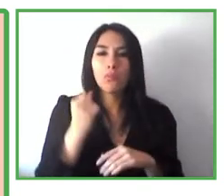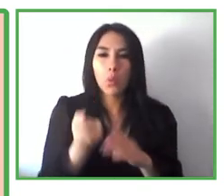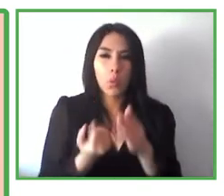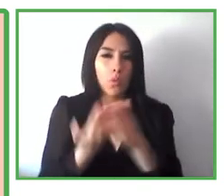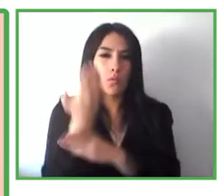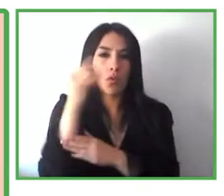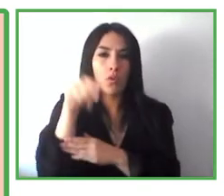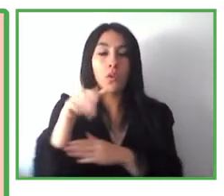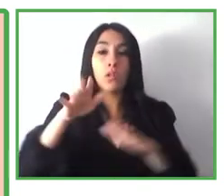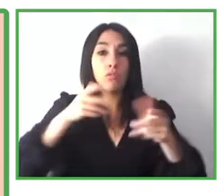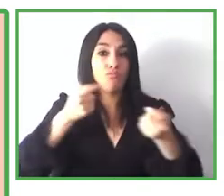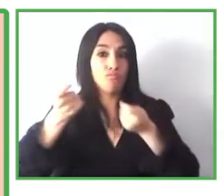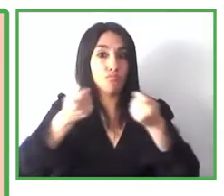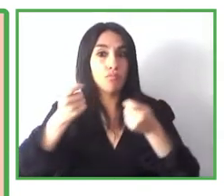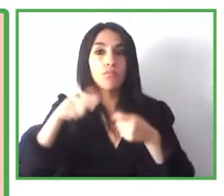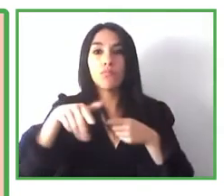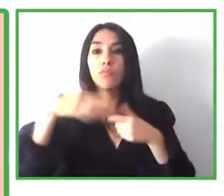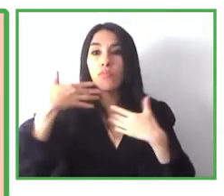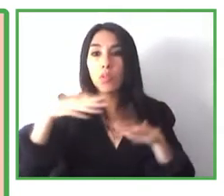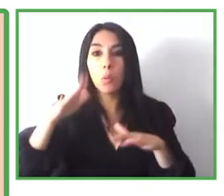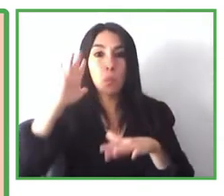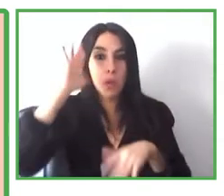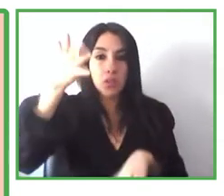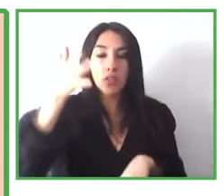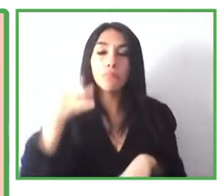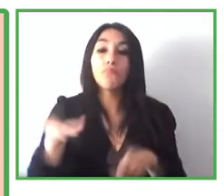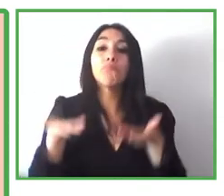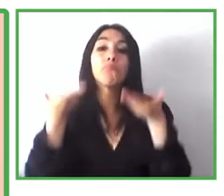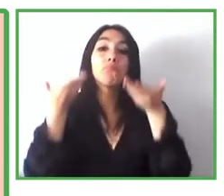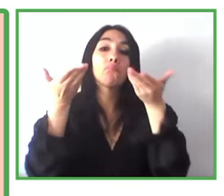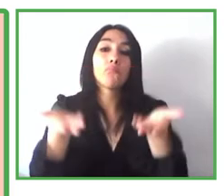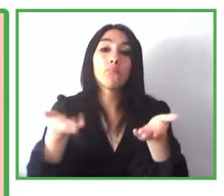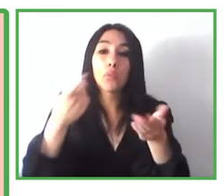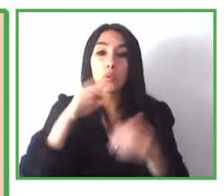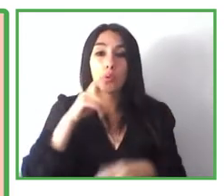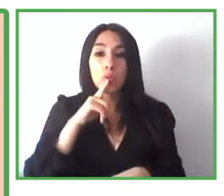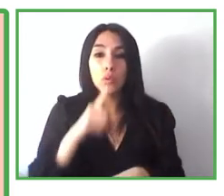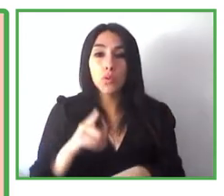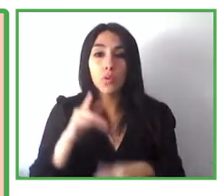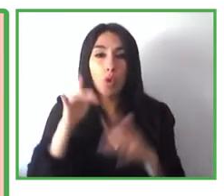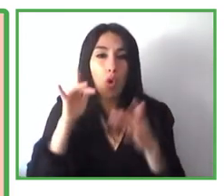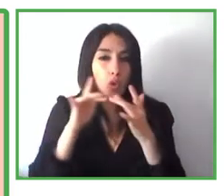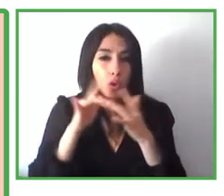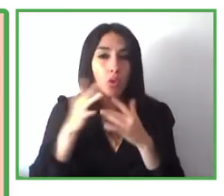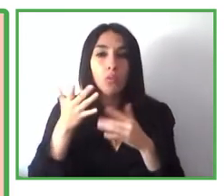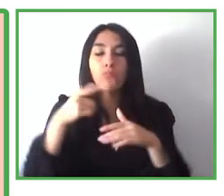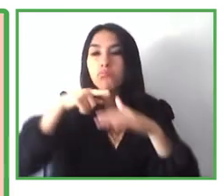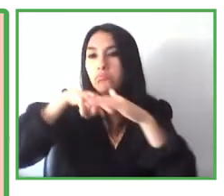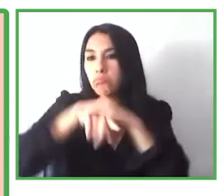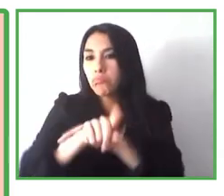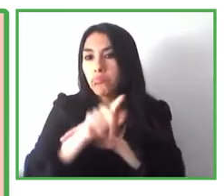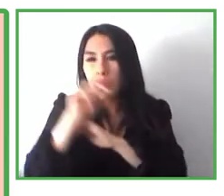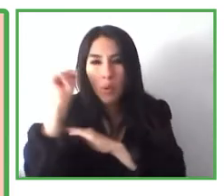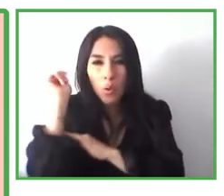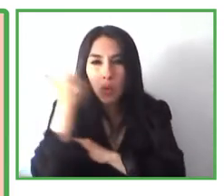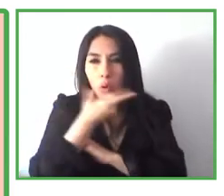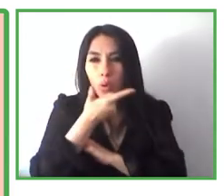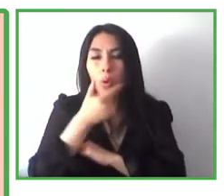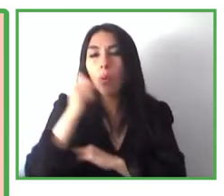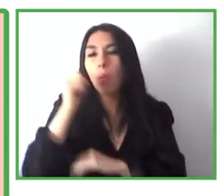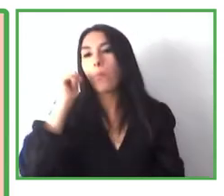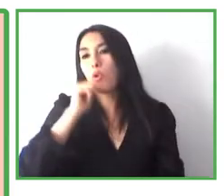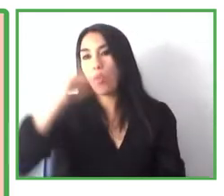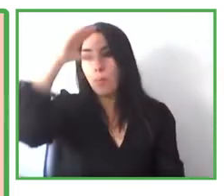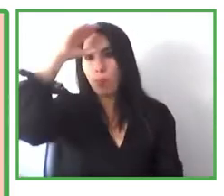area in order to deliver a highly customized experience, especially with access for everyone.